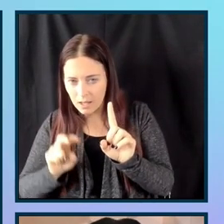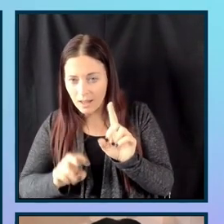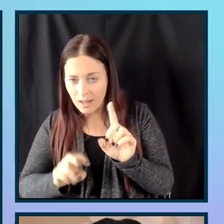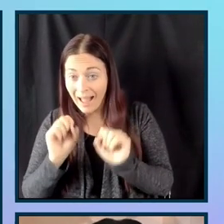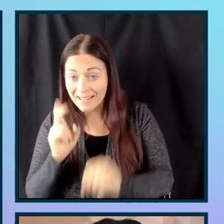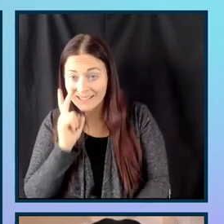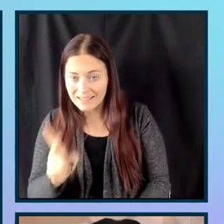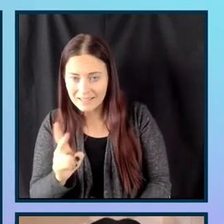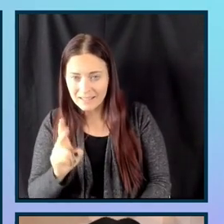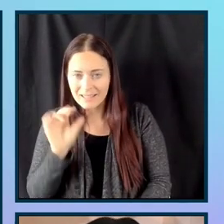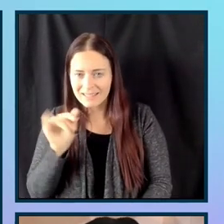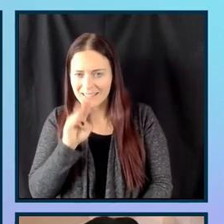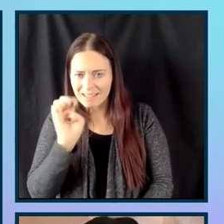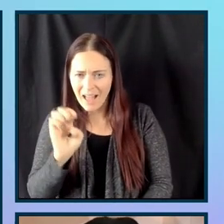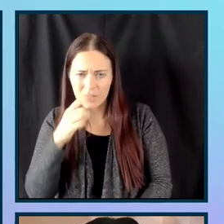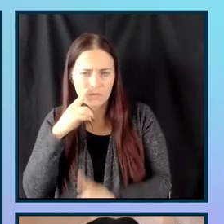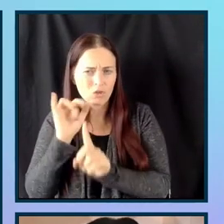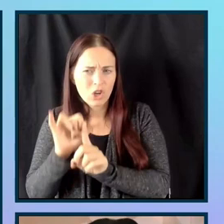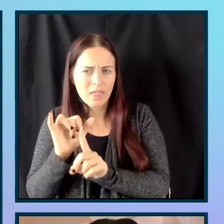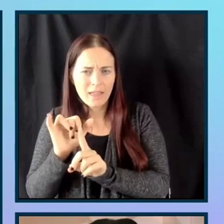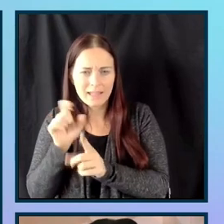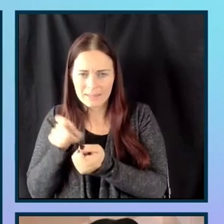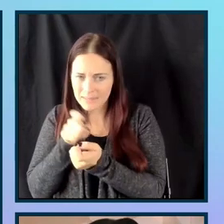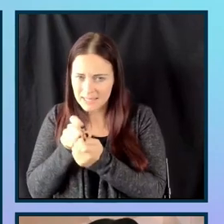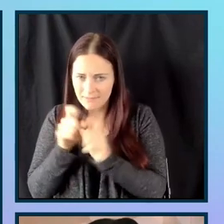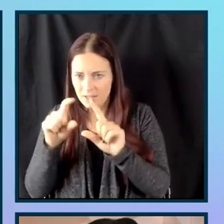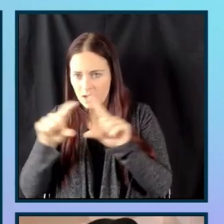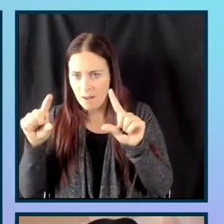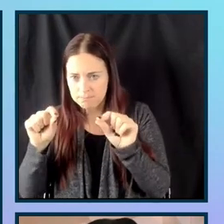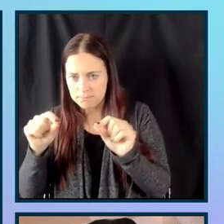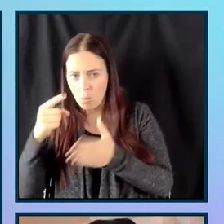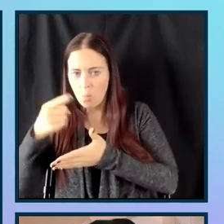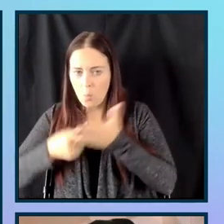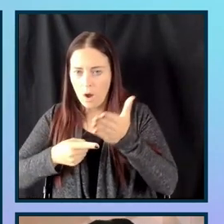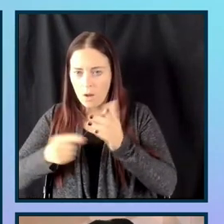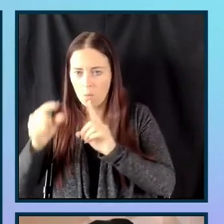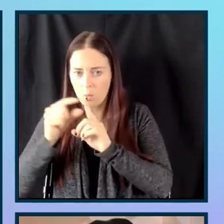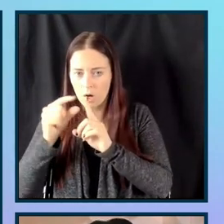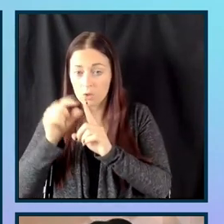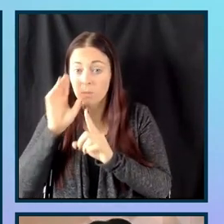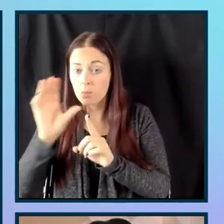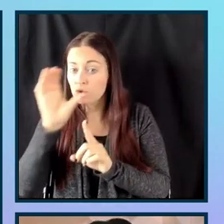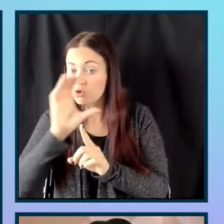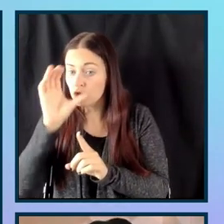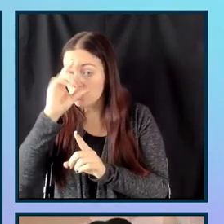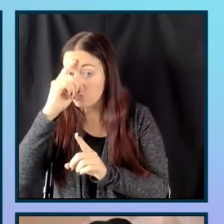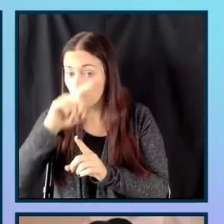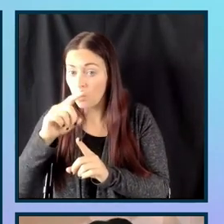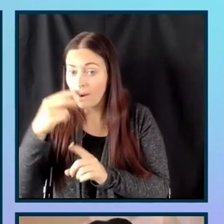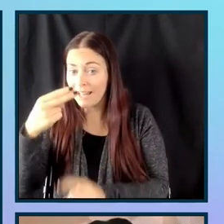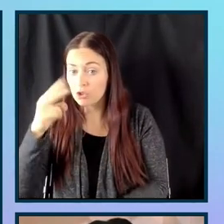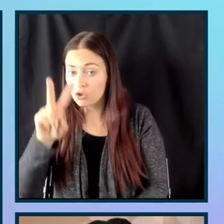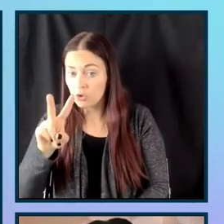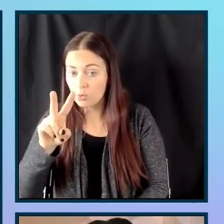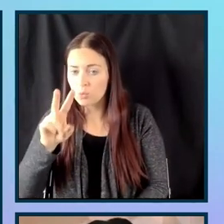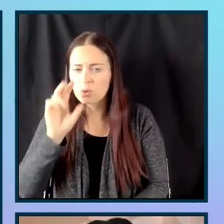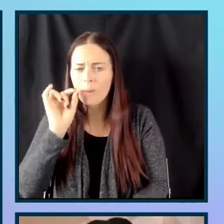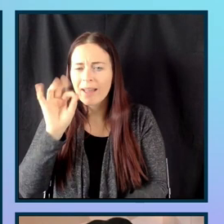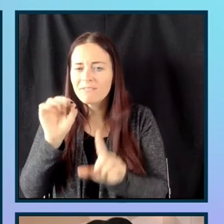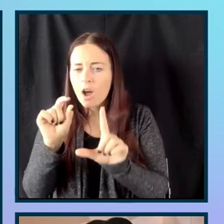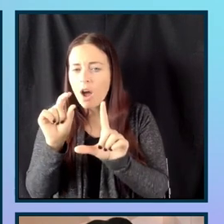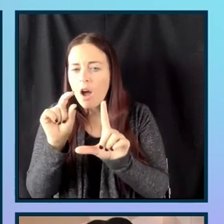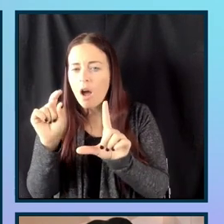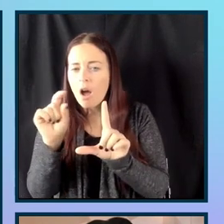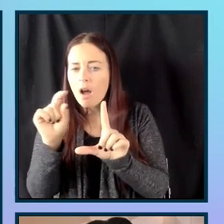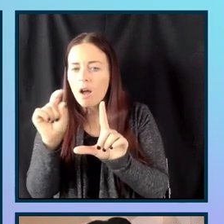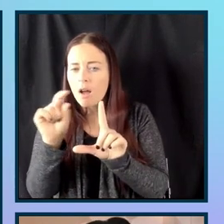for the styles for that element. And I'm going to search for that H2. So if I kind of hover over this, you can see that